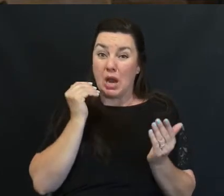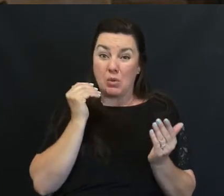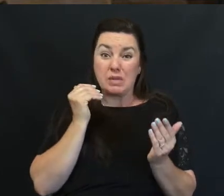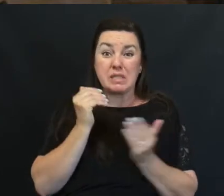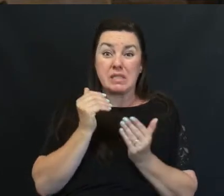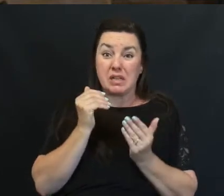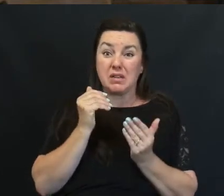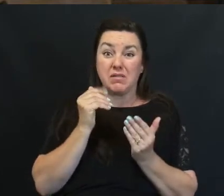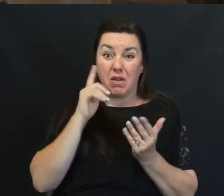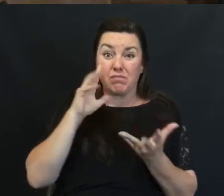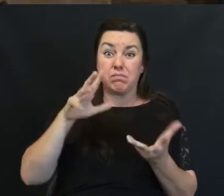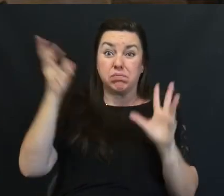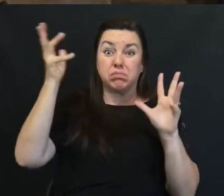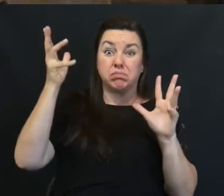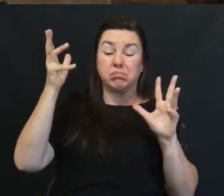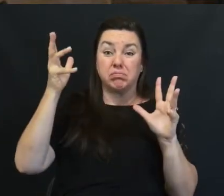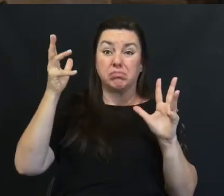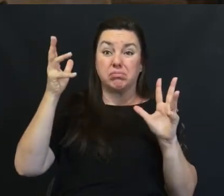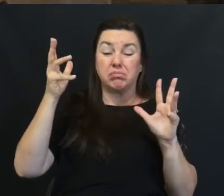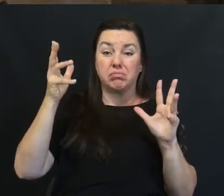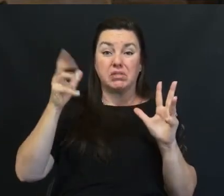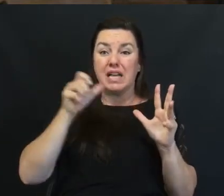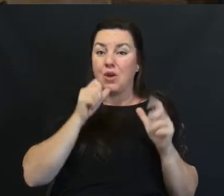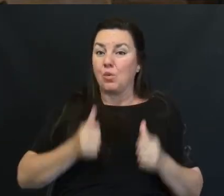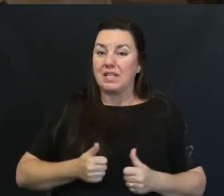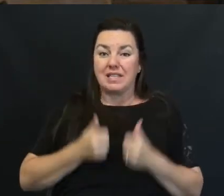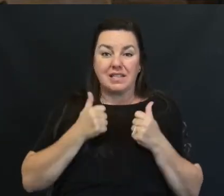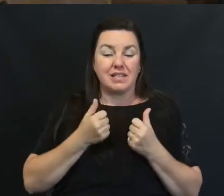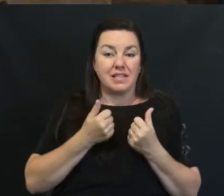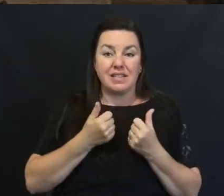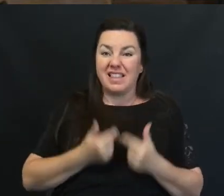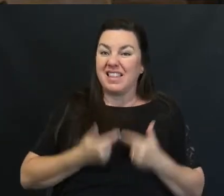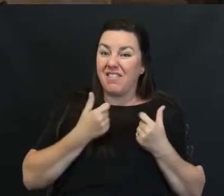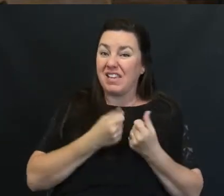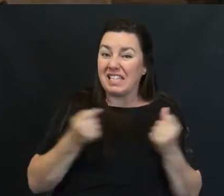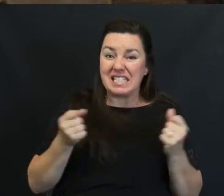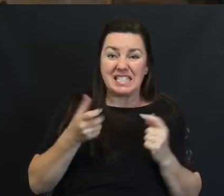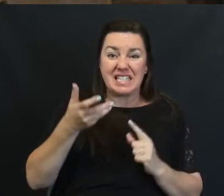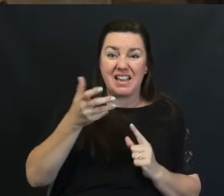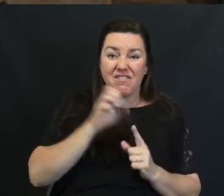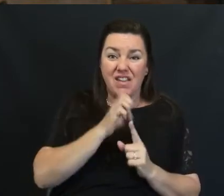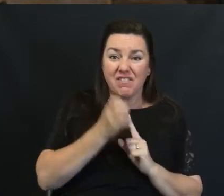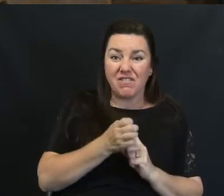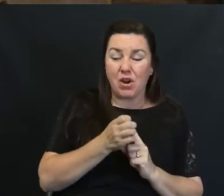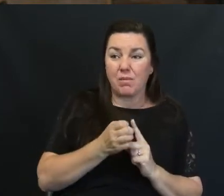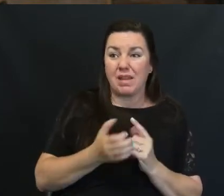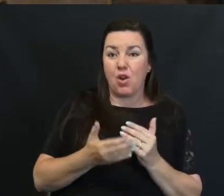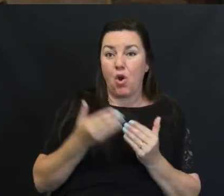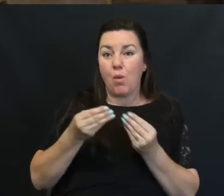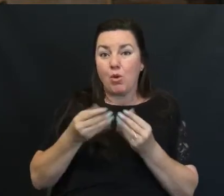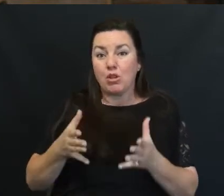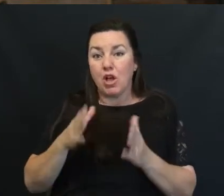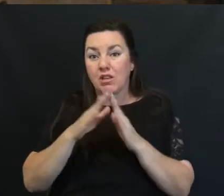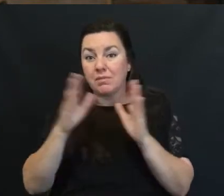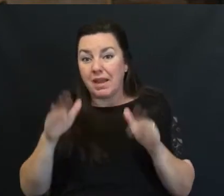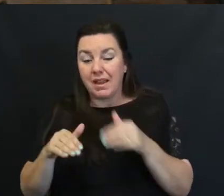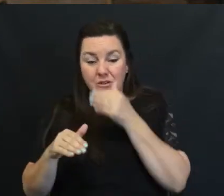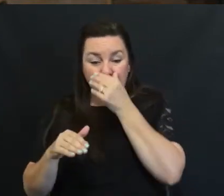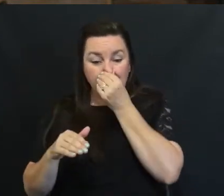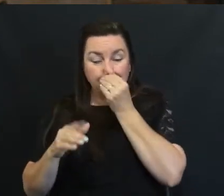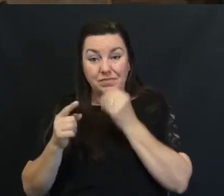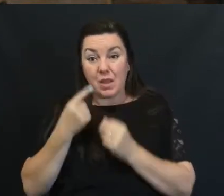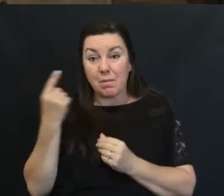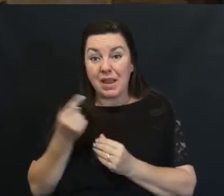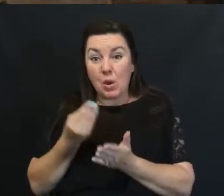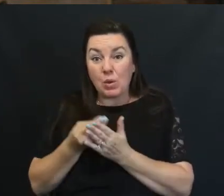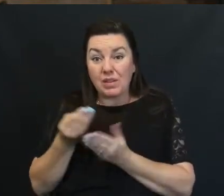nervous breakdown Living in an Unsafe environment And on the verge Of losing our house My only income Was a part